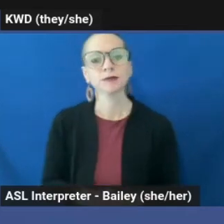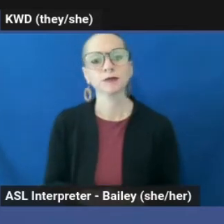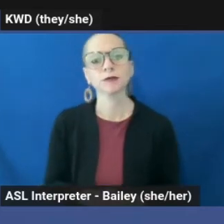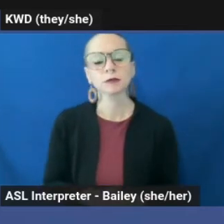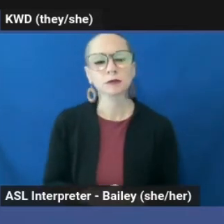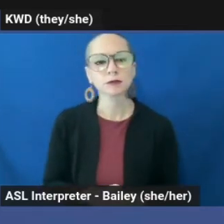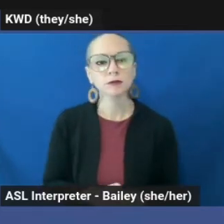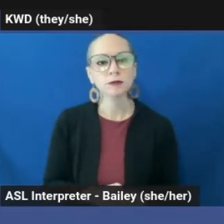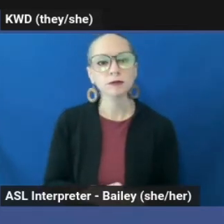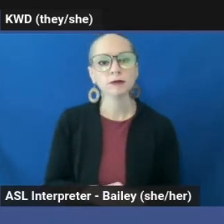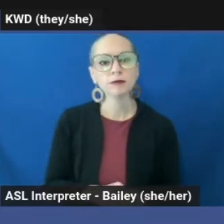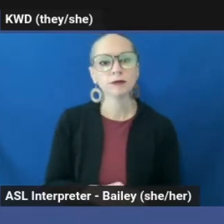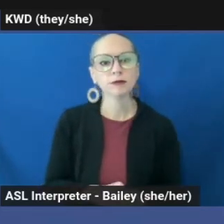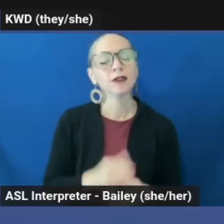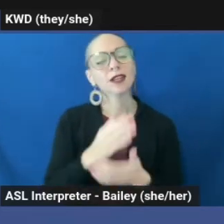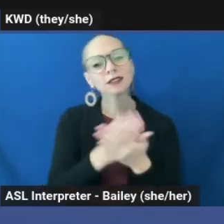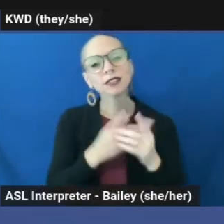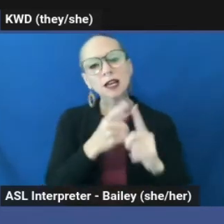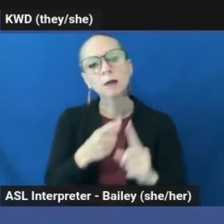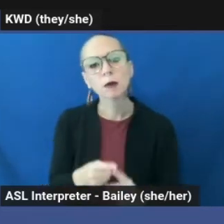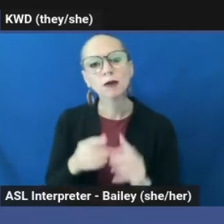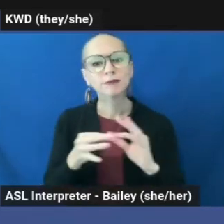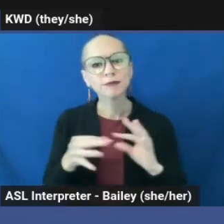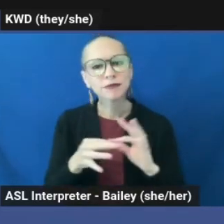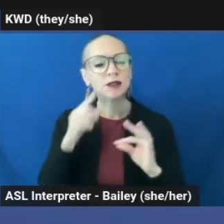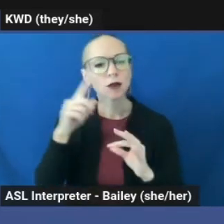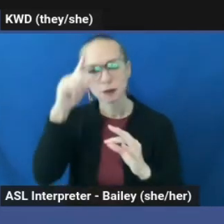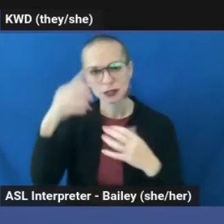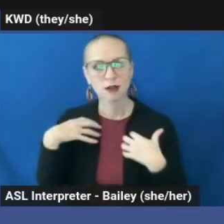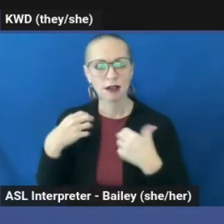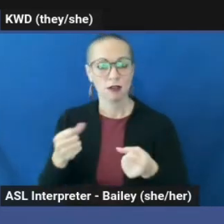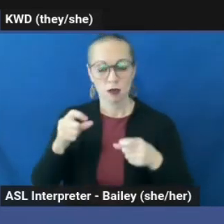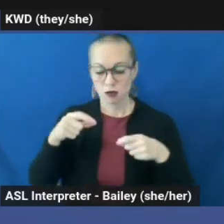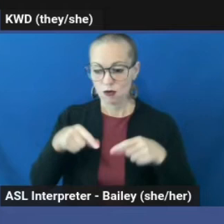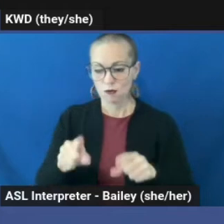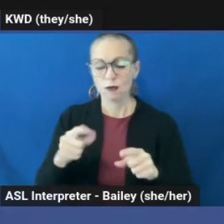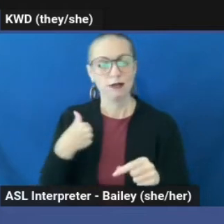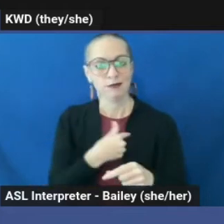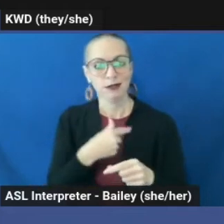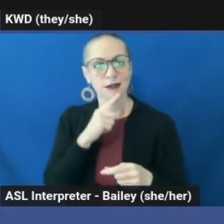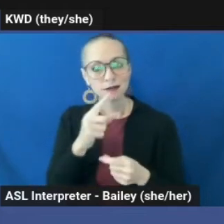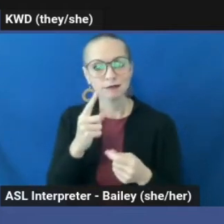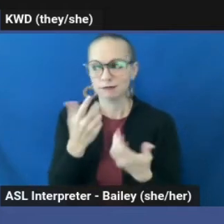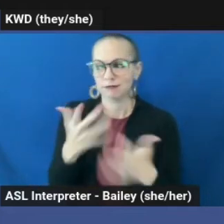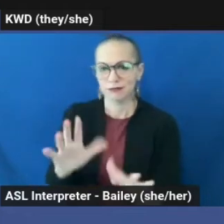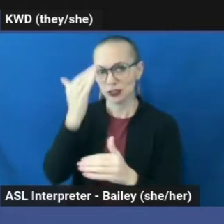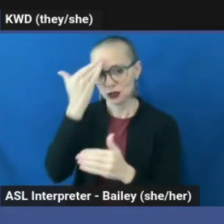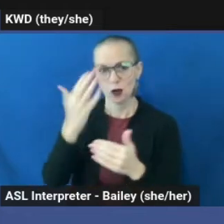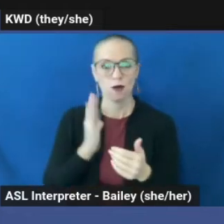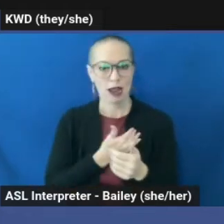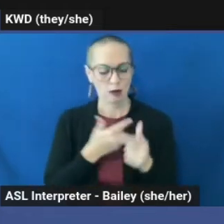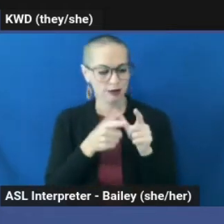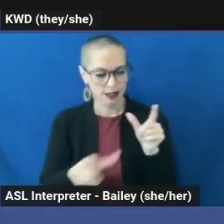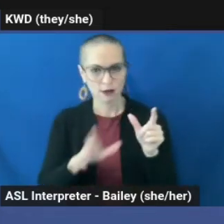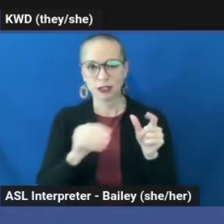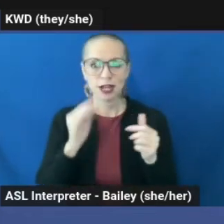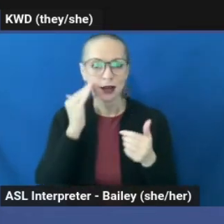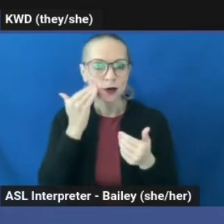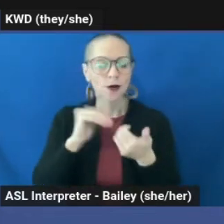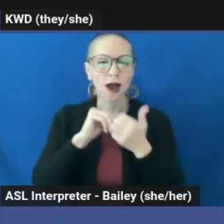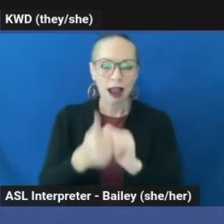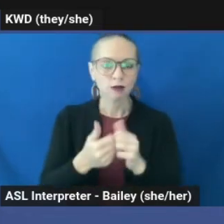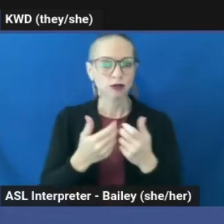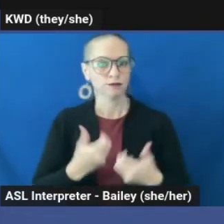And to some points to advocate along the lines of mental health, when we are well-versed in language surrounding healing our own emotional wounds, we can speak on our